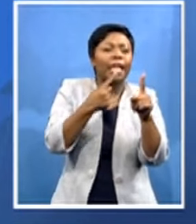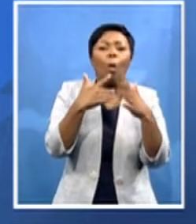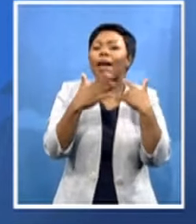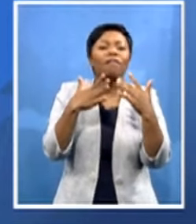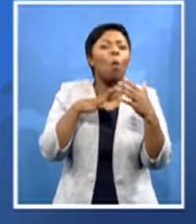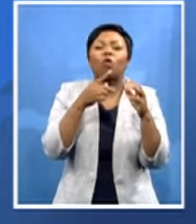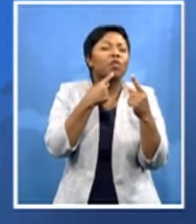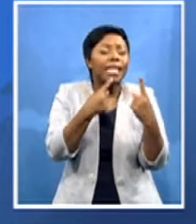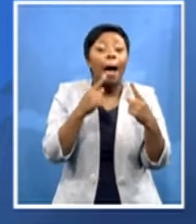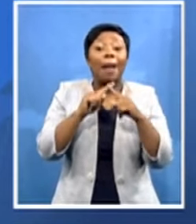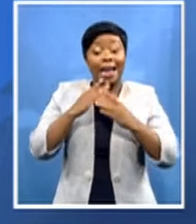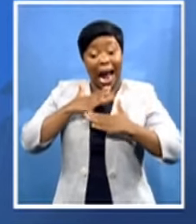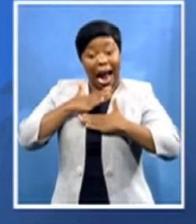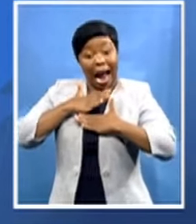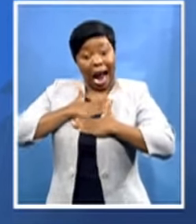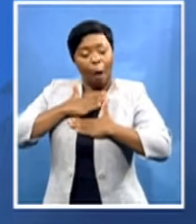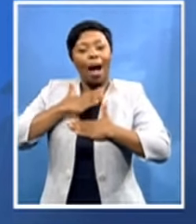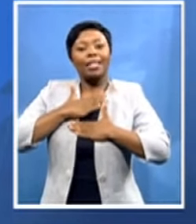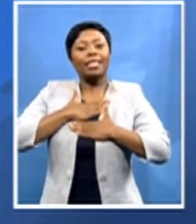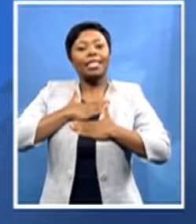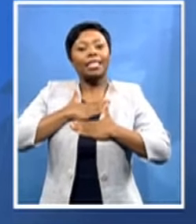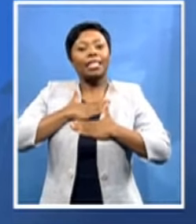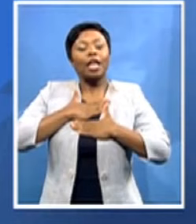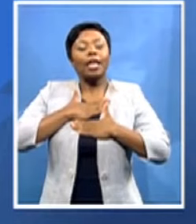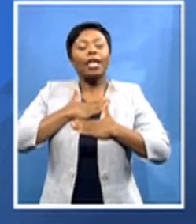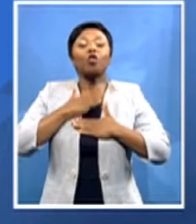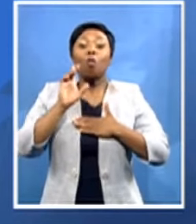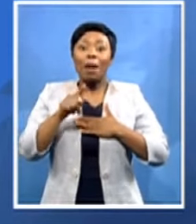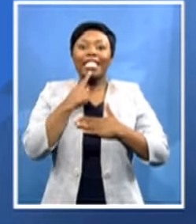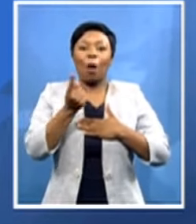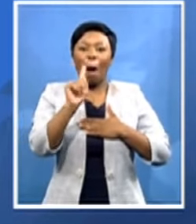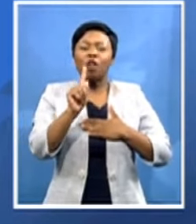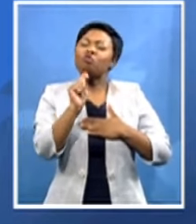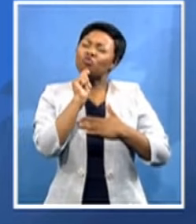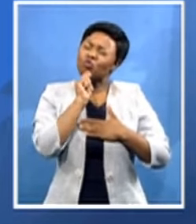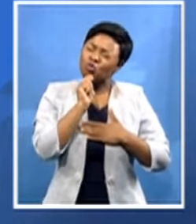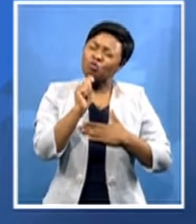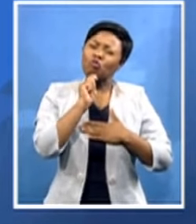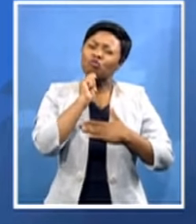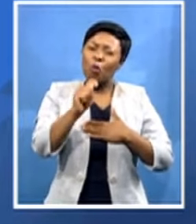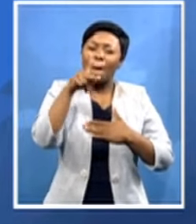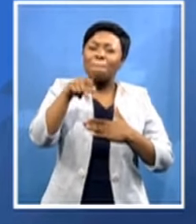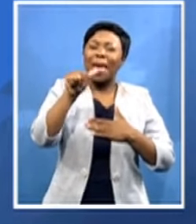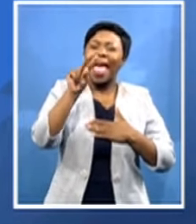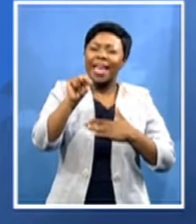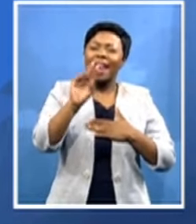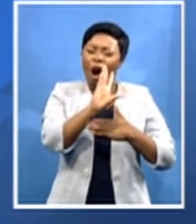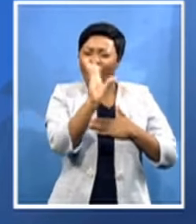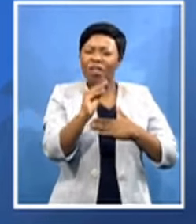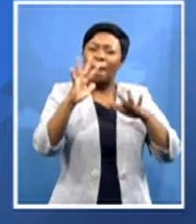say for a true pan-african parliament that will walk the africans